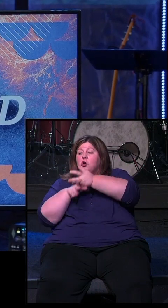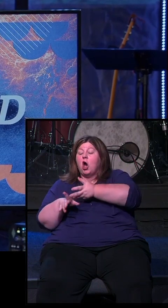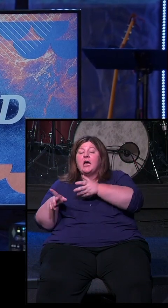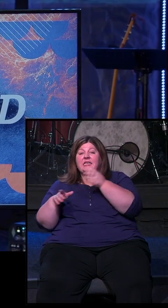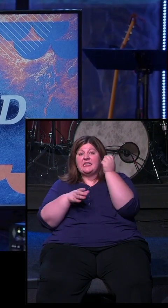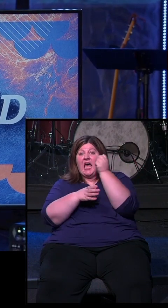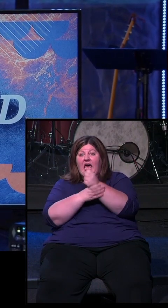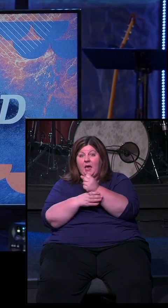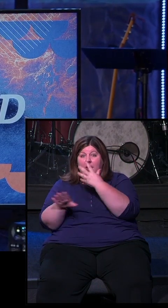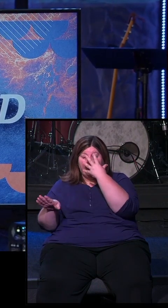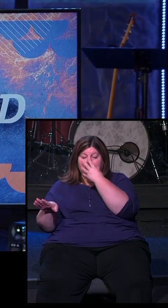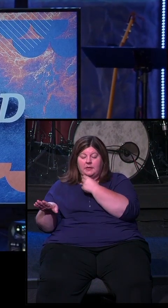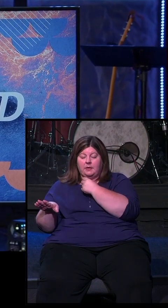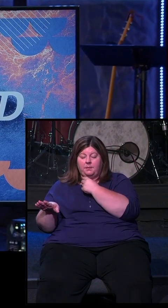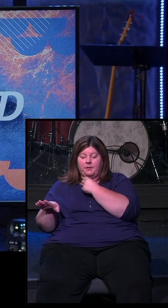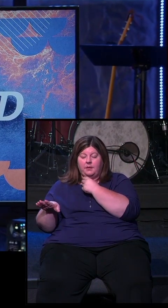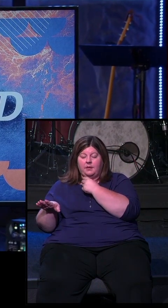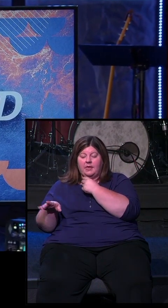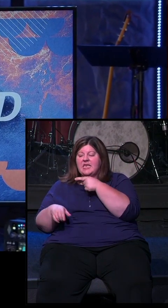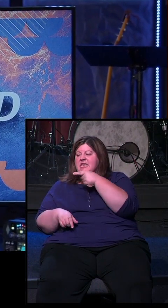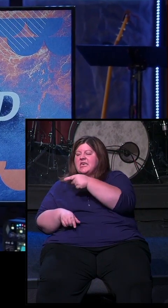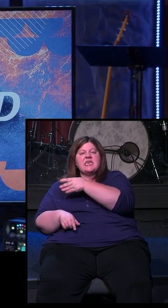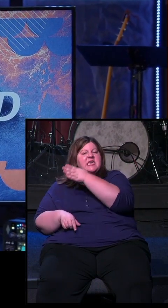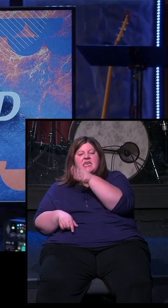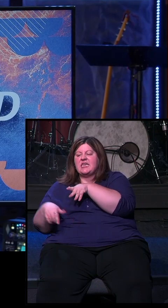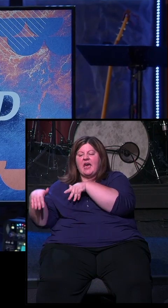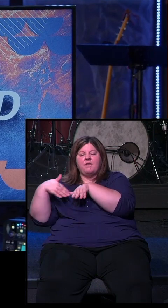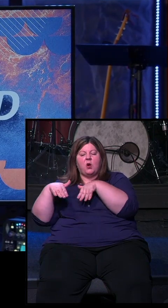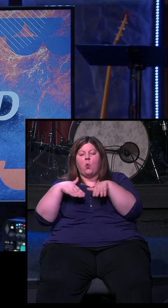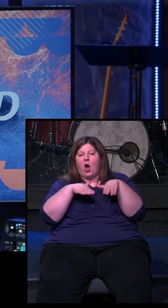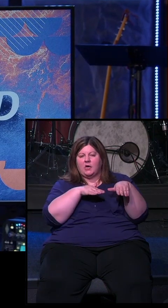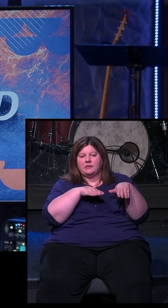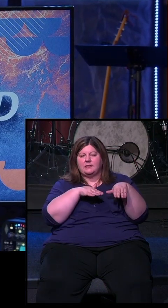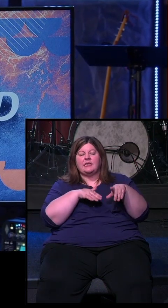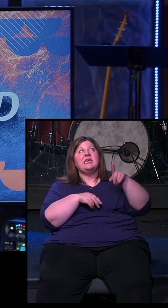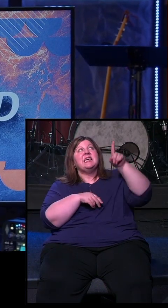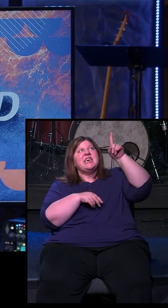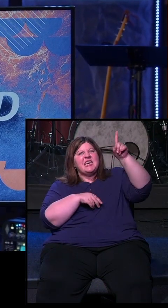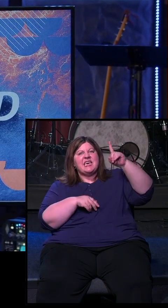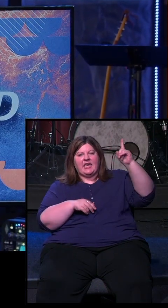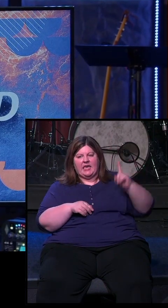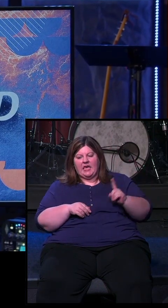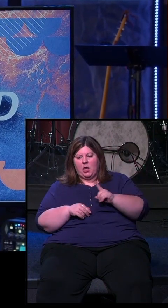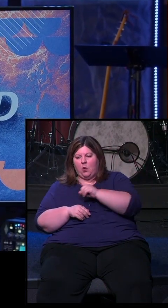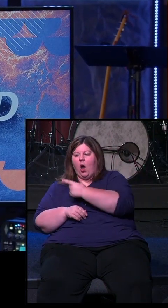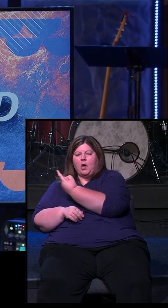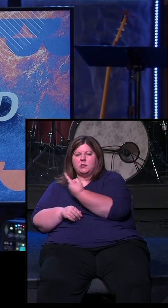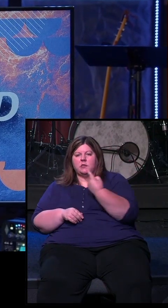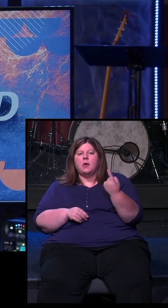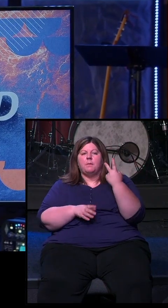Abraham never walks the blood path. And God walks the blood path for both of them.